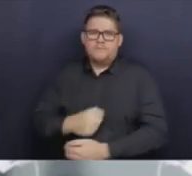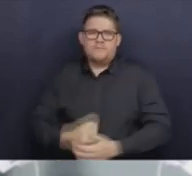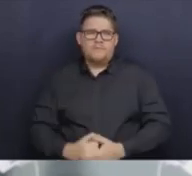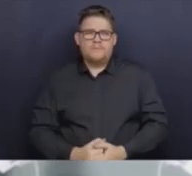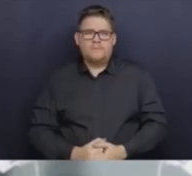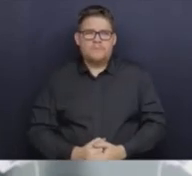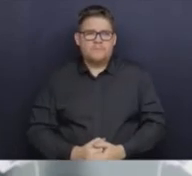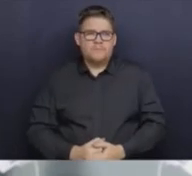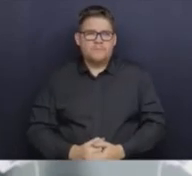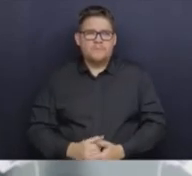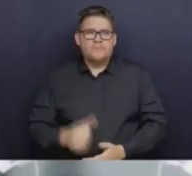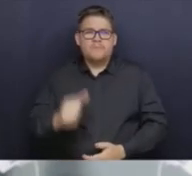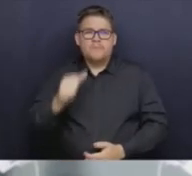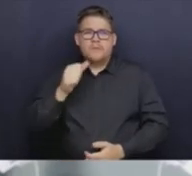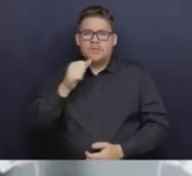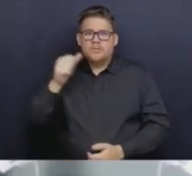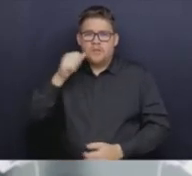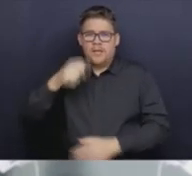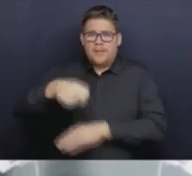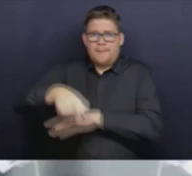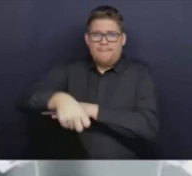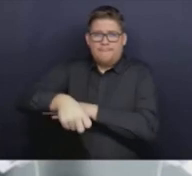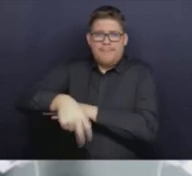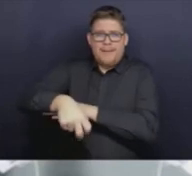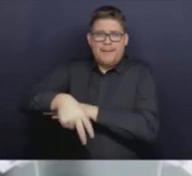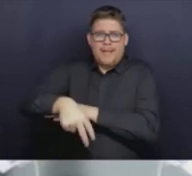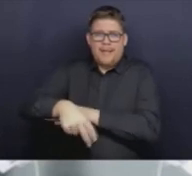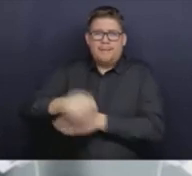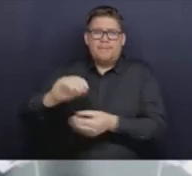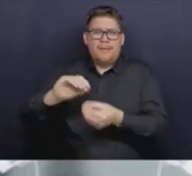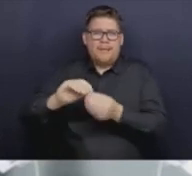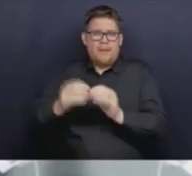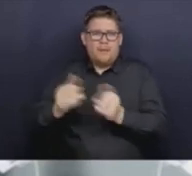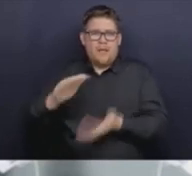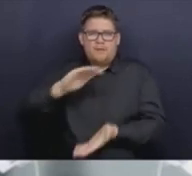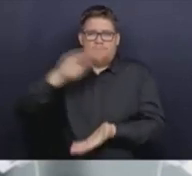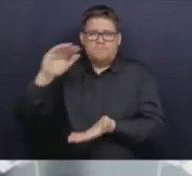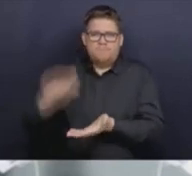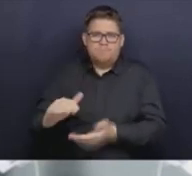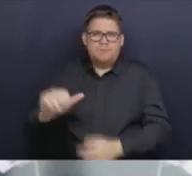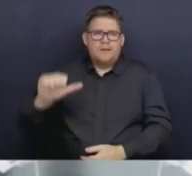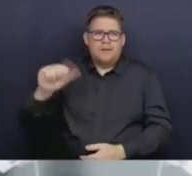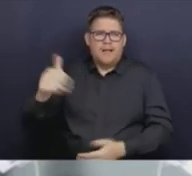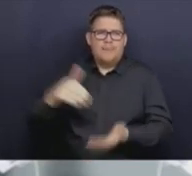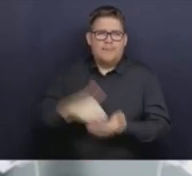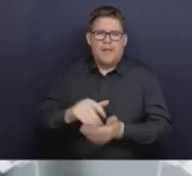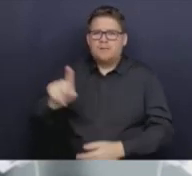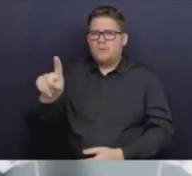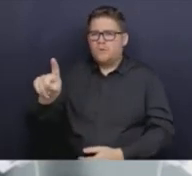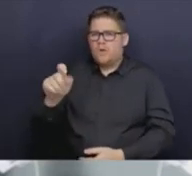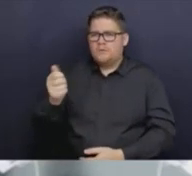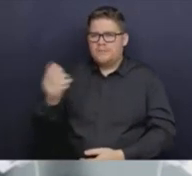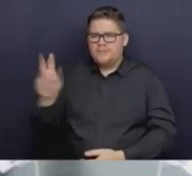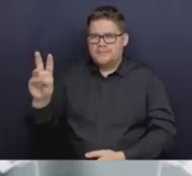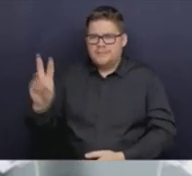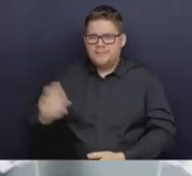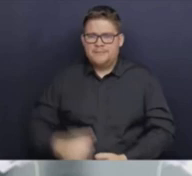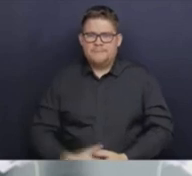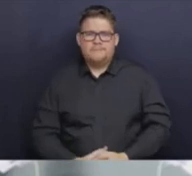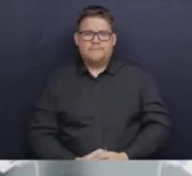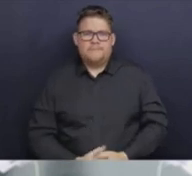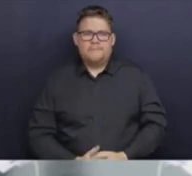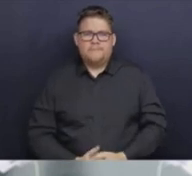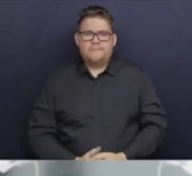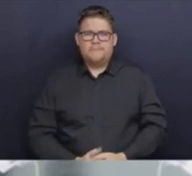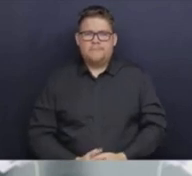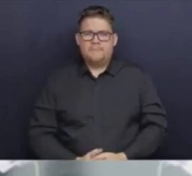yesterday, at midnight, end of day yesterday, that number was 10,116 needed a hospital bed. This represents